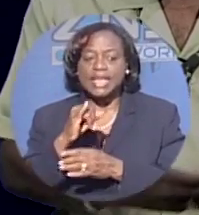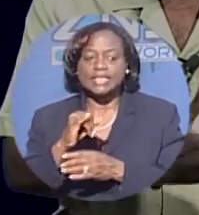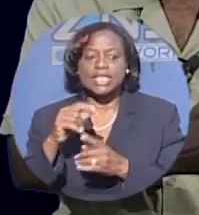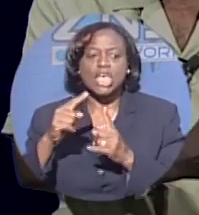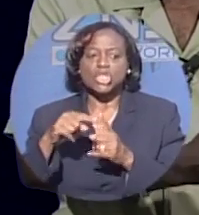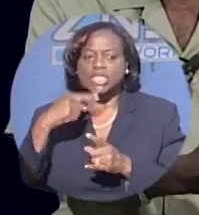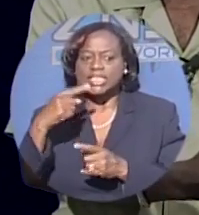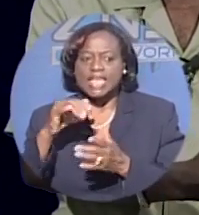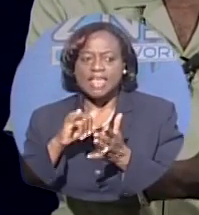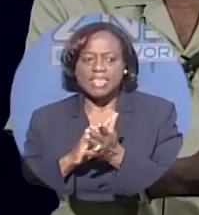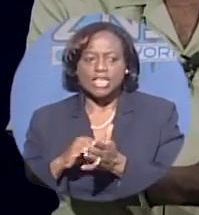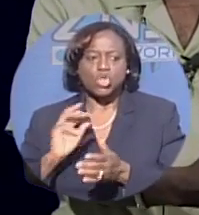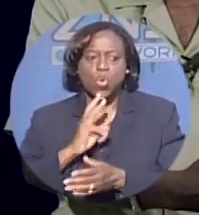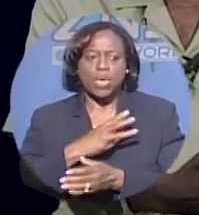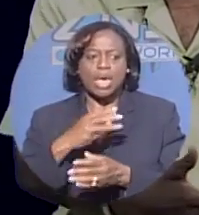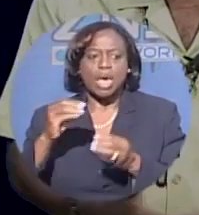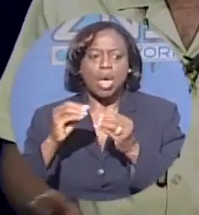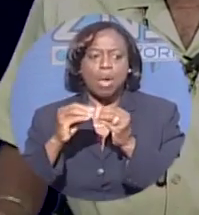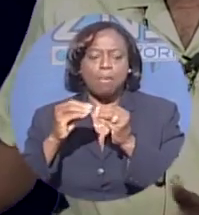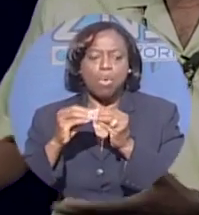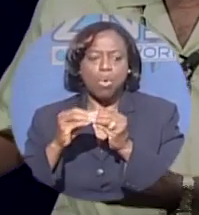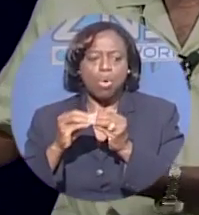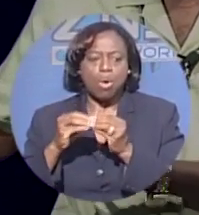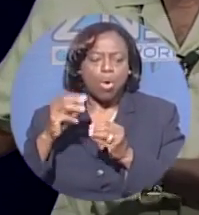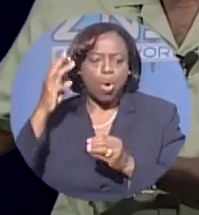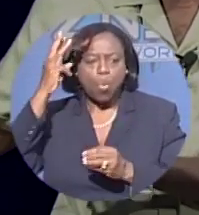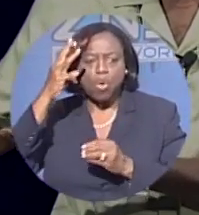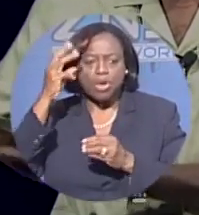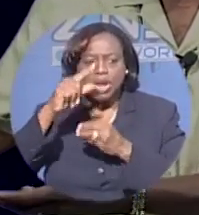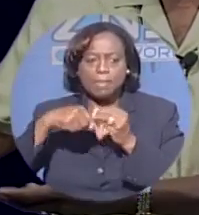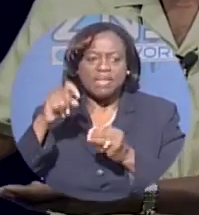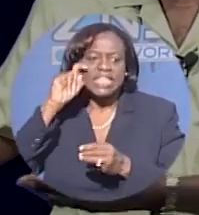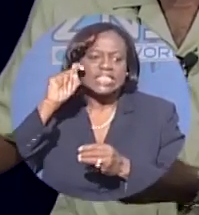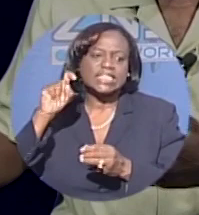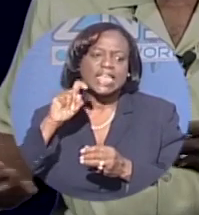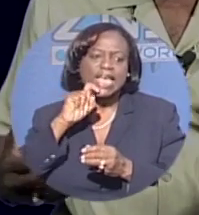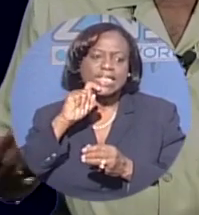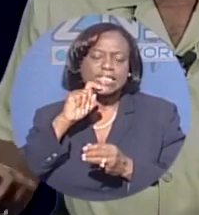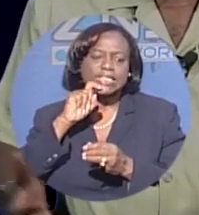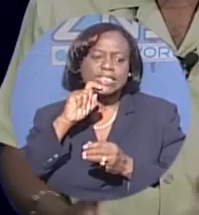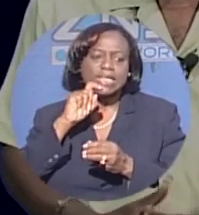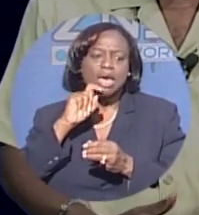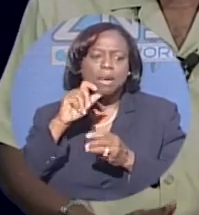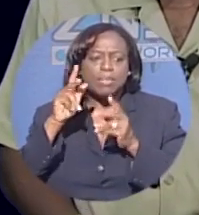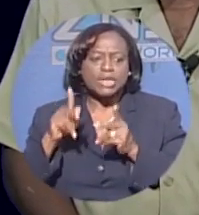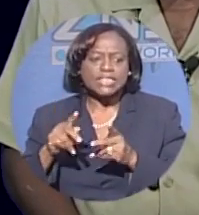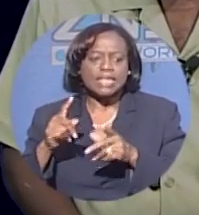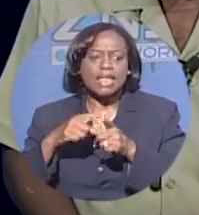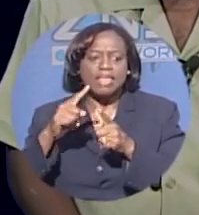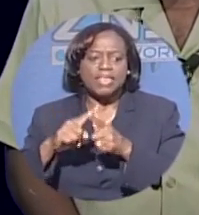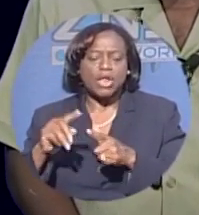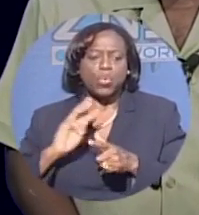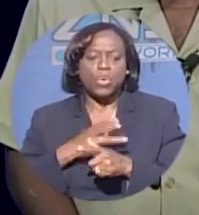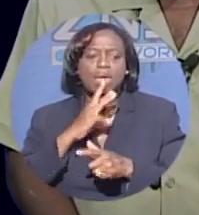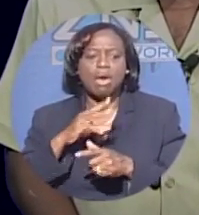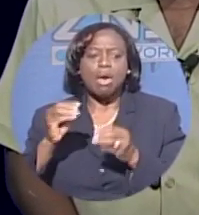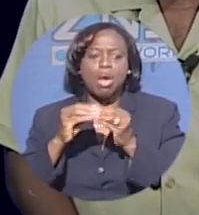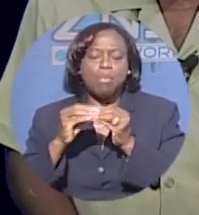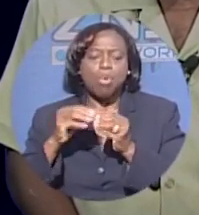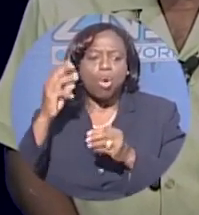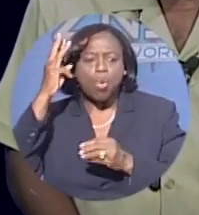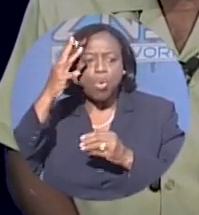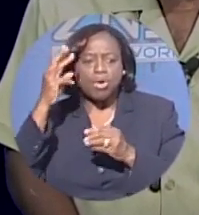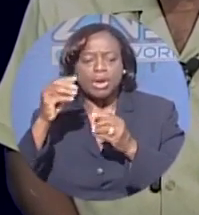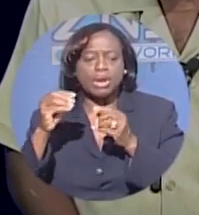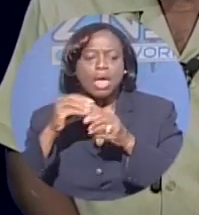we are more worried about the sex offender than we are more worried about Marco. So, I don't think that is what she